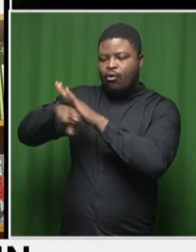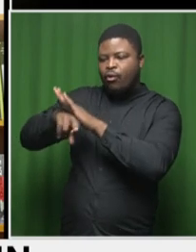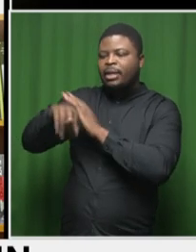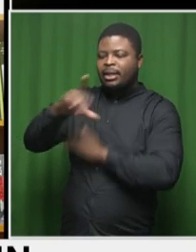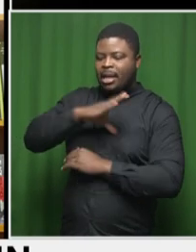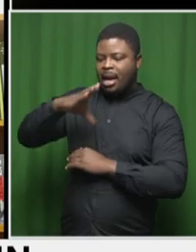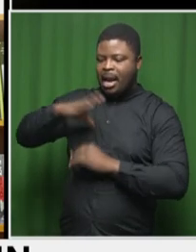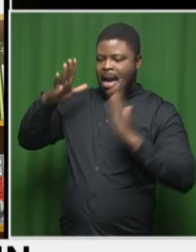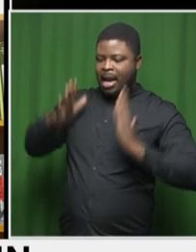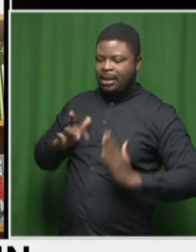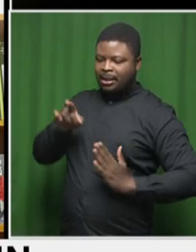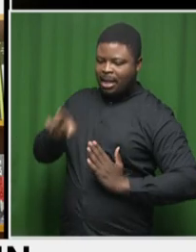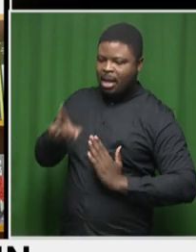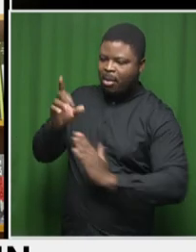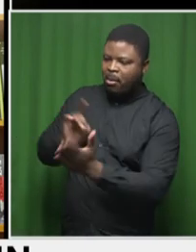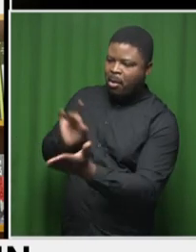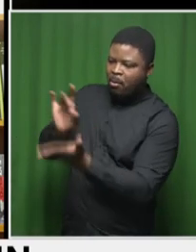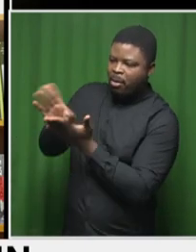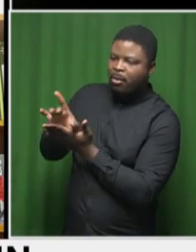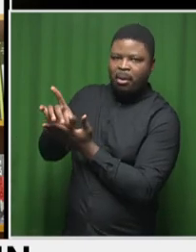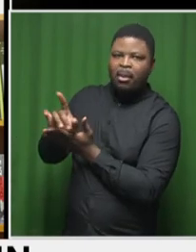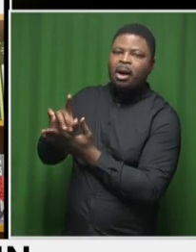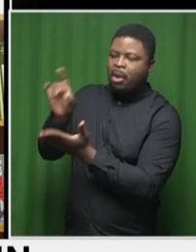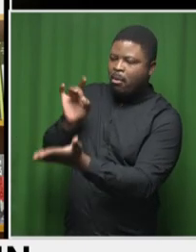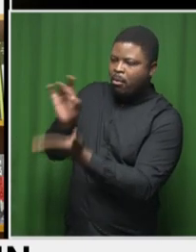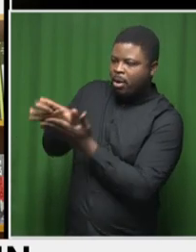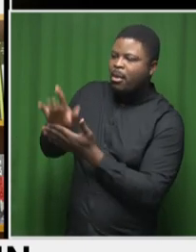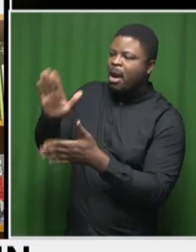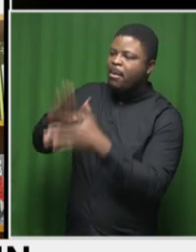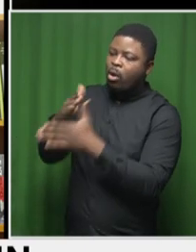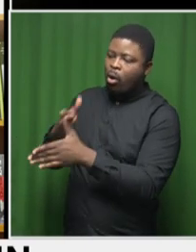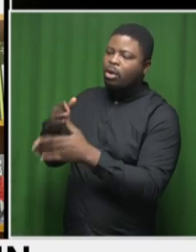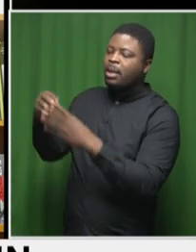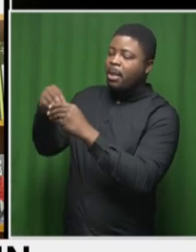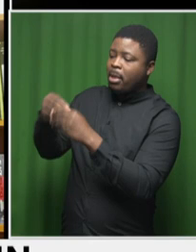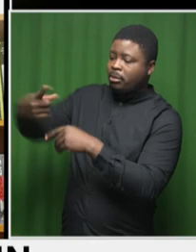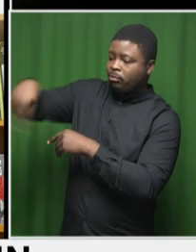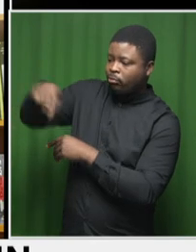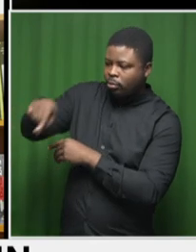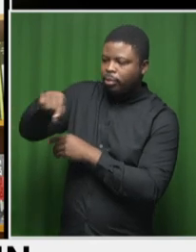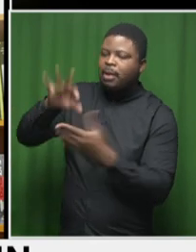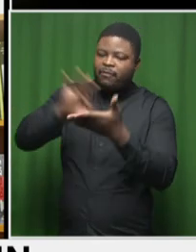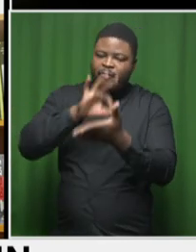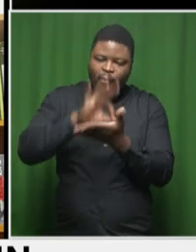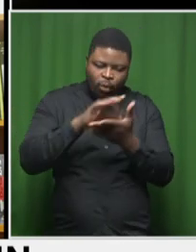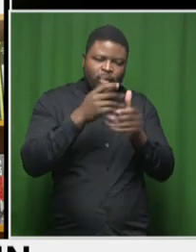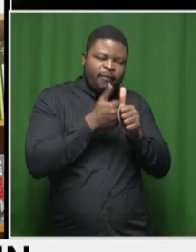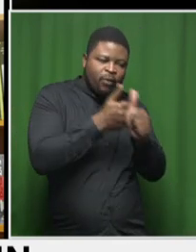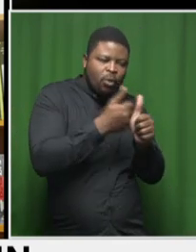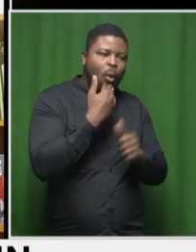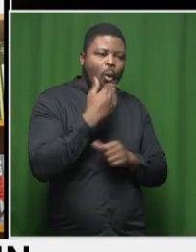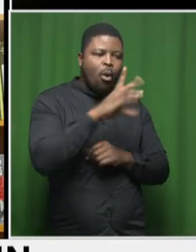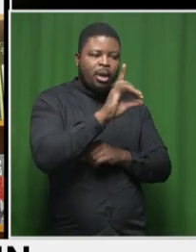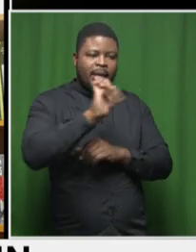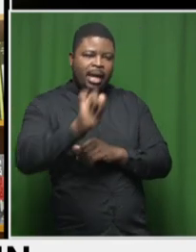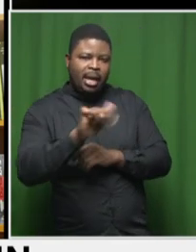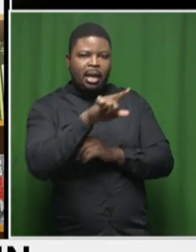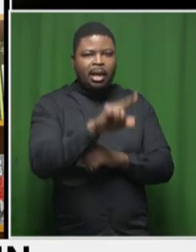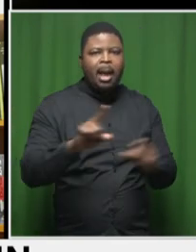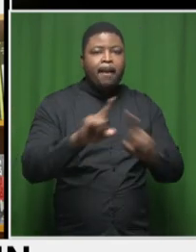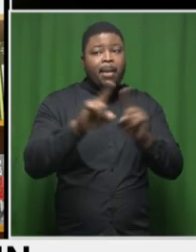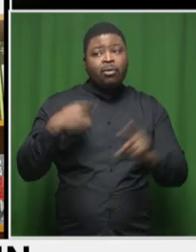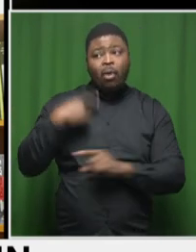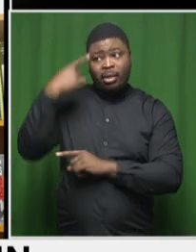their expulsion from the party after they voted with the opposition in March this year. The question is, is the municipality